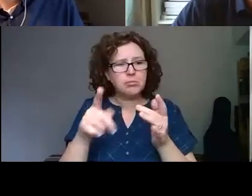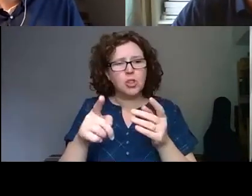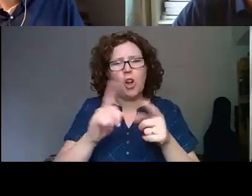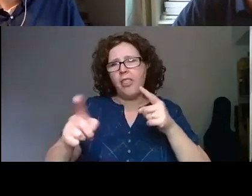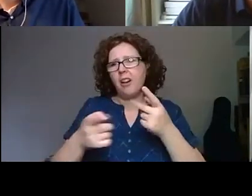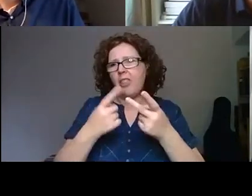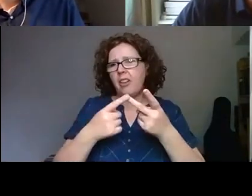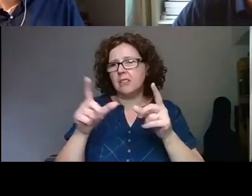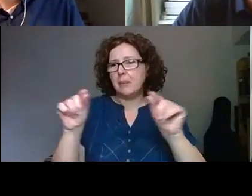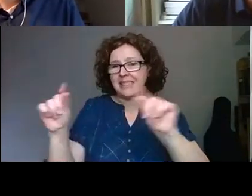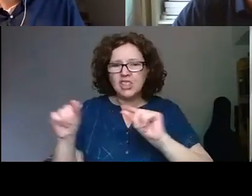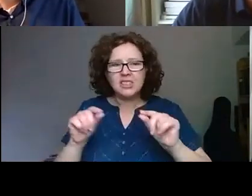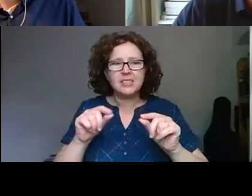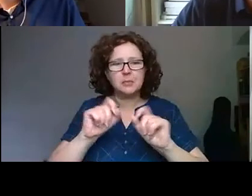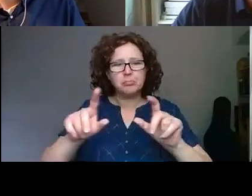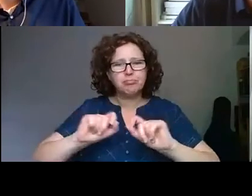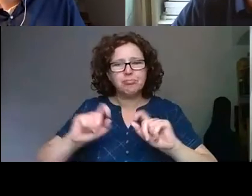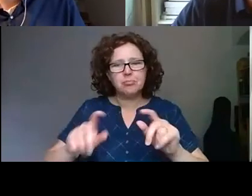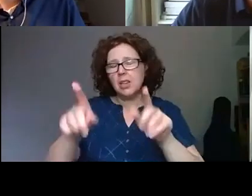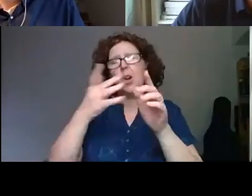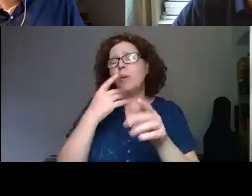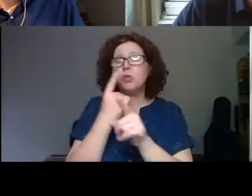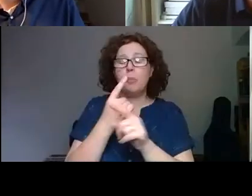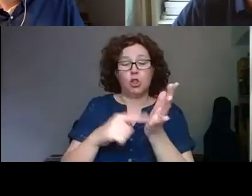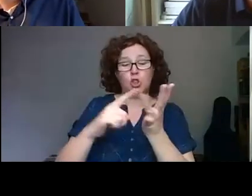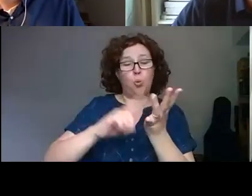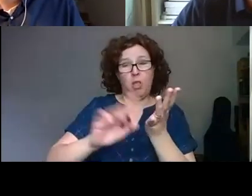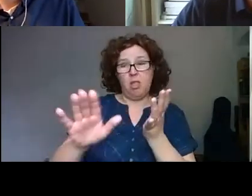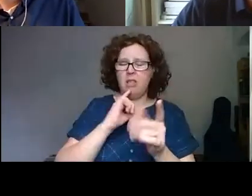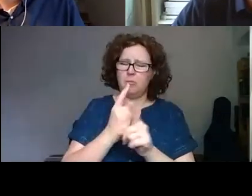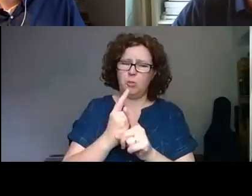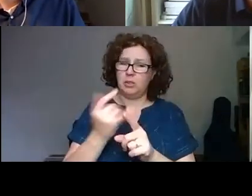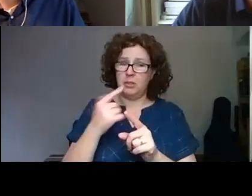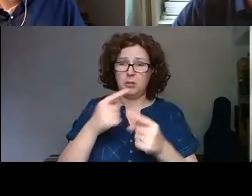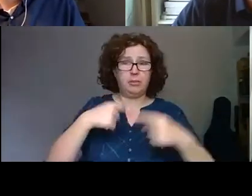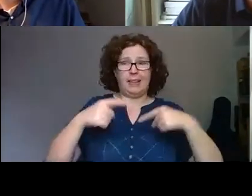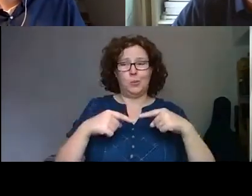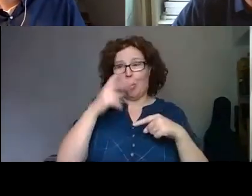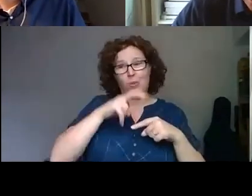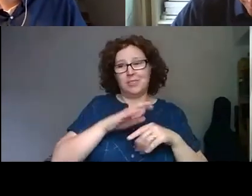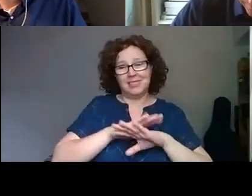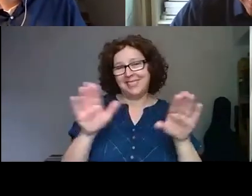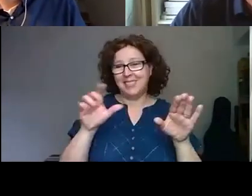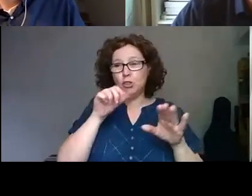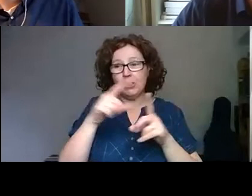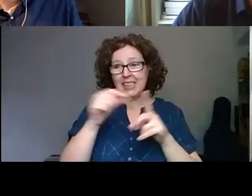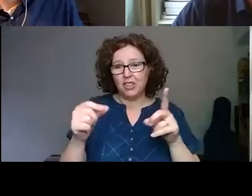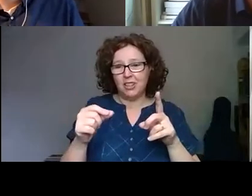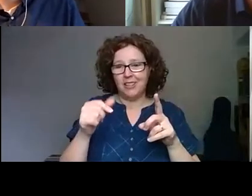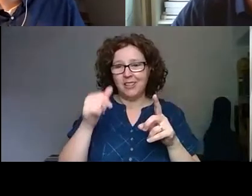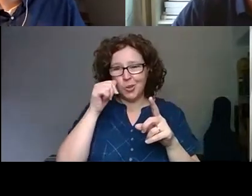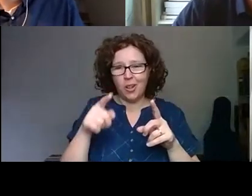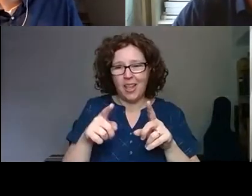also by tools, mean, sometimes we go back to quite, you know, non-digital, but also old media tools like